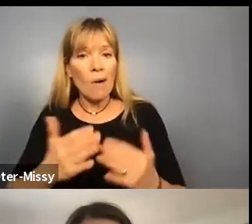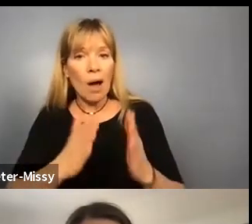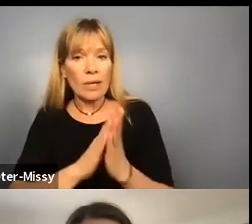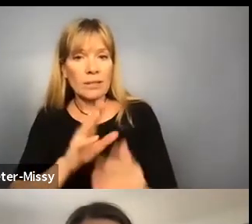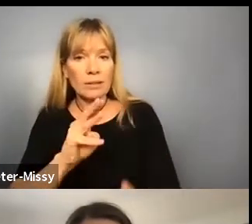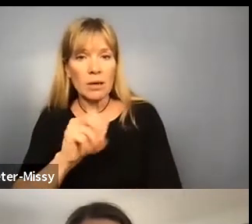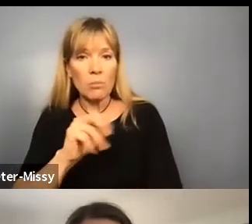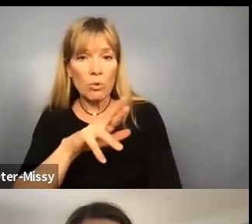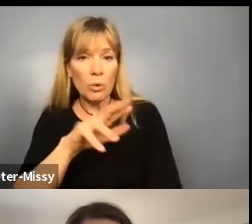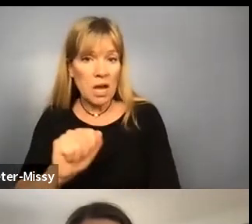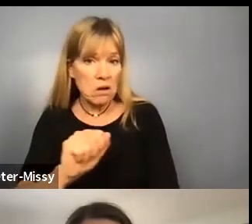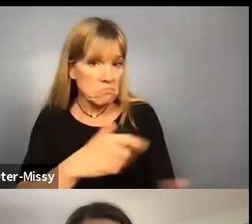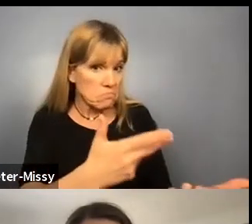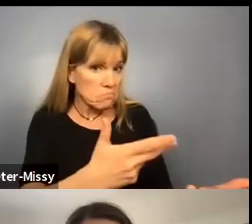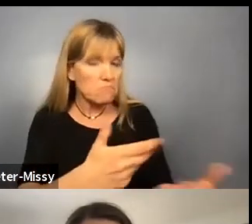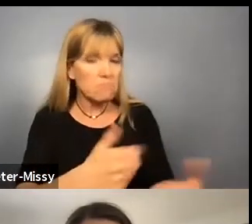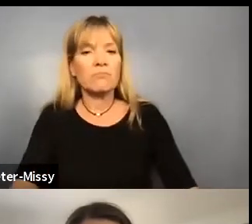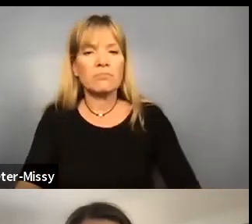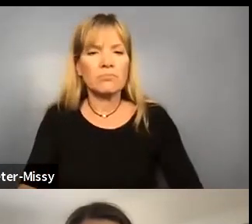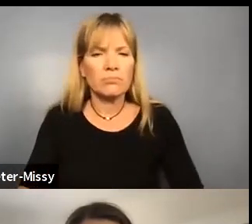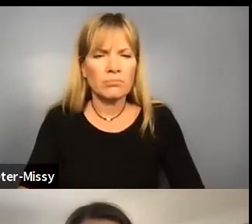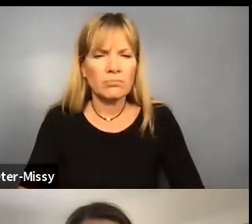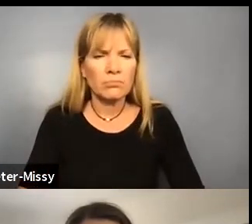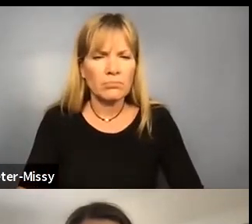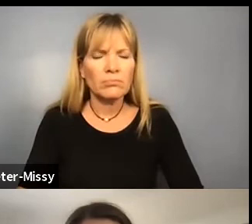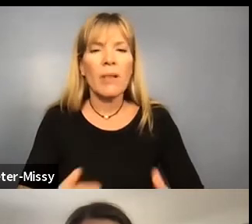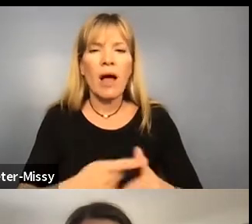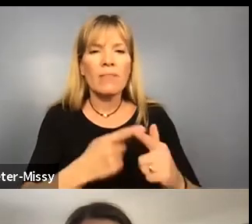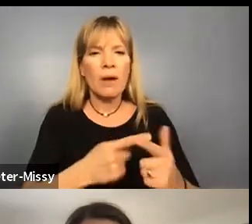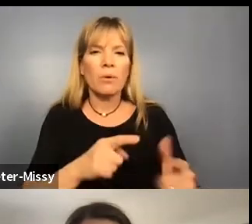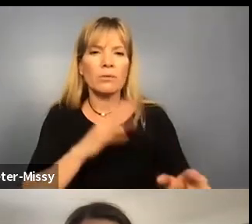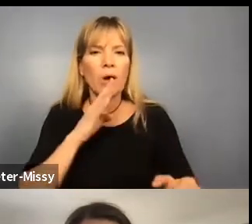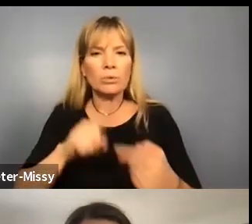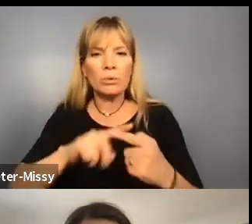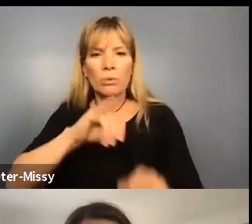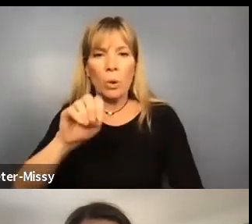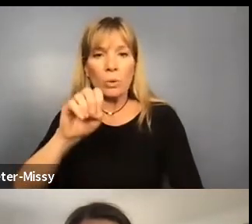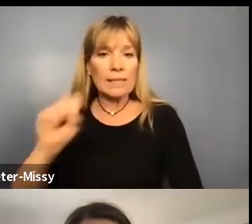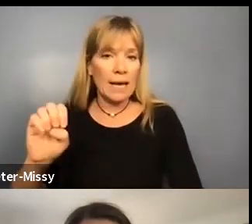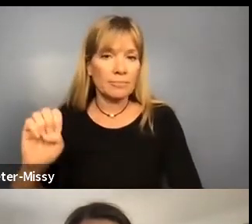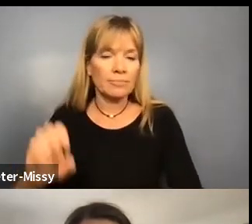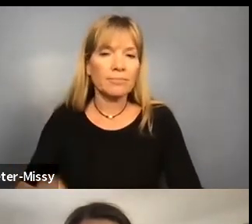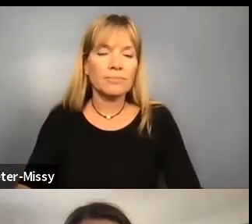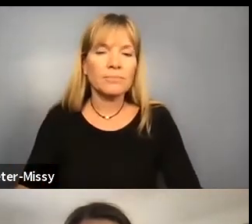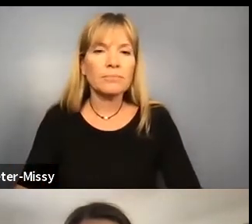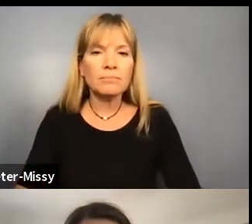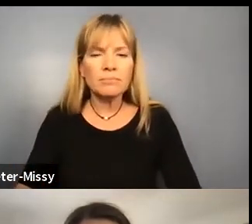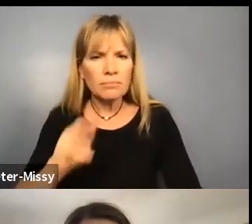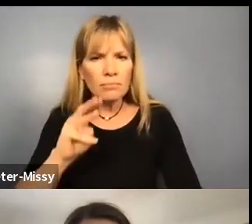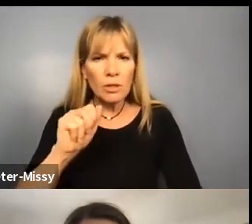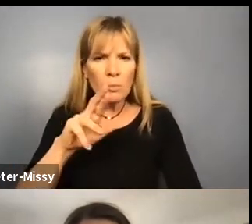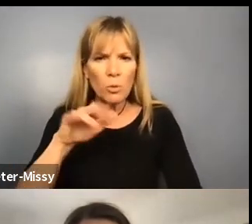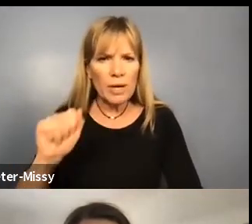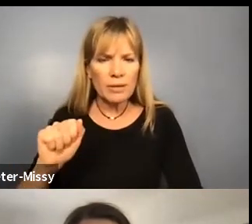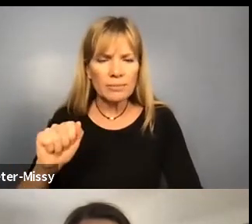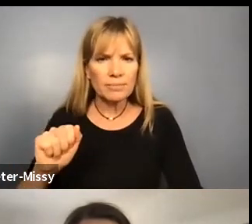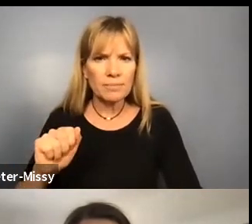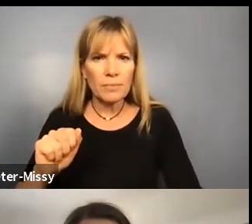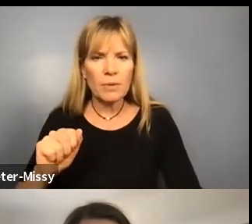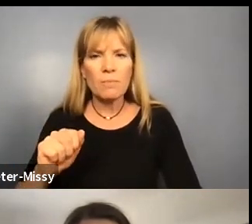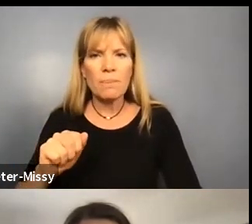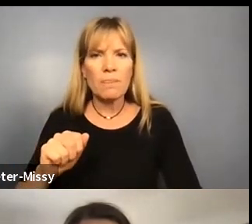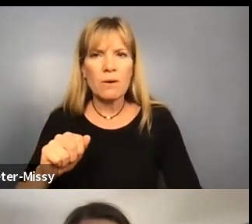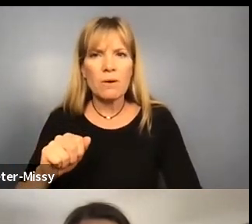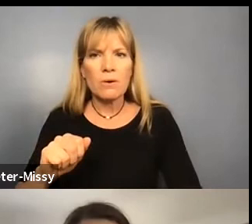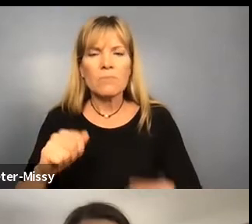Maria first and then we'll move to Jose maybe. I think like anyone who's on this,